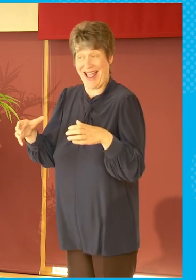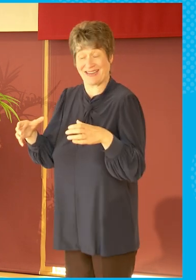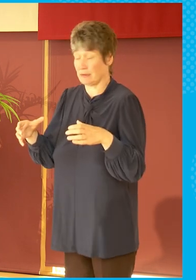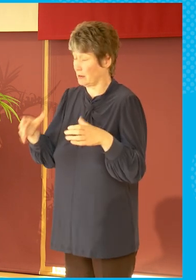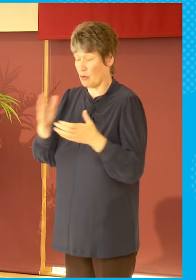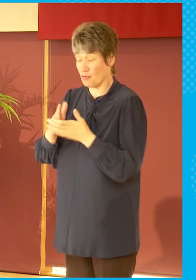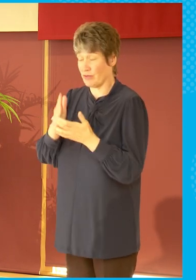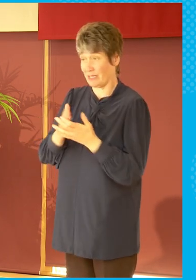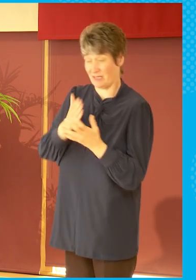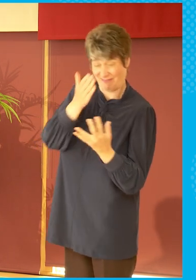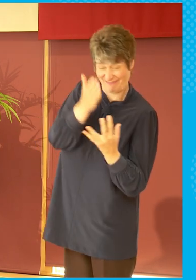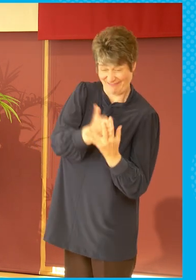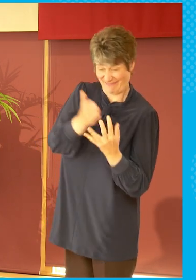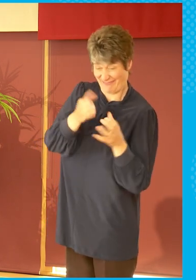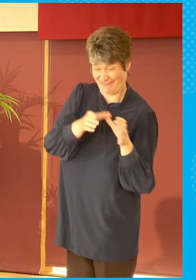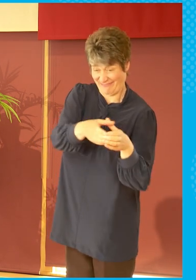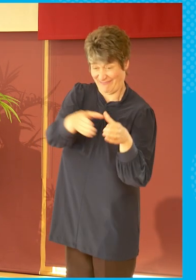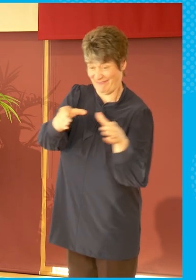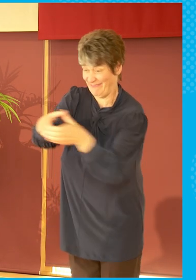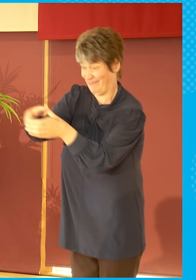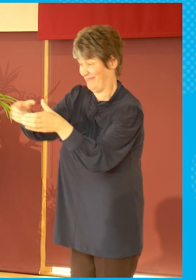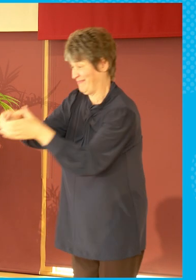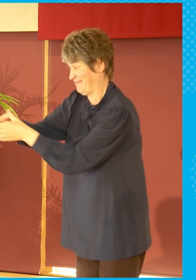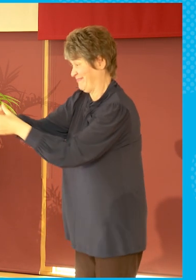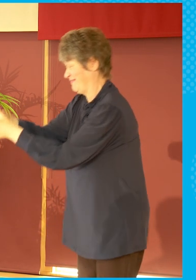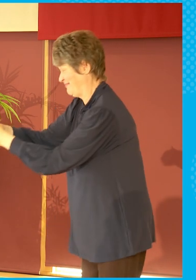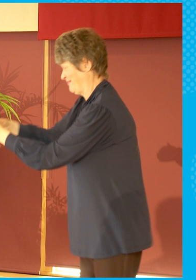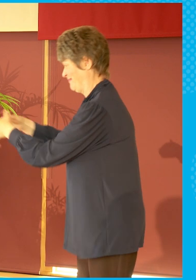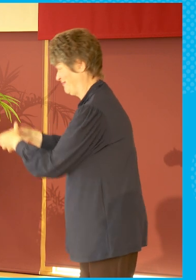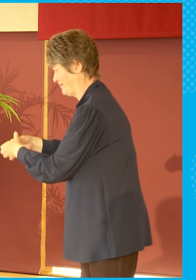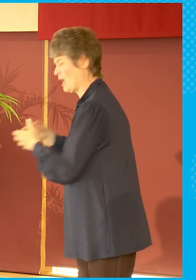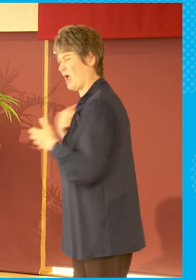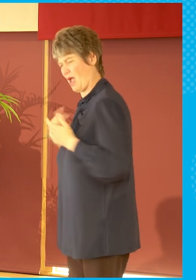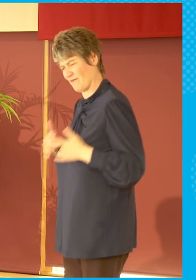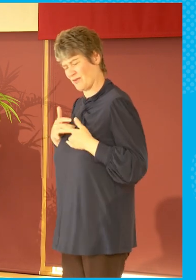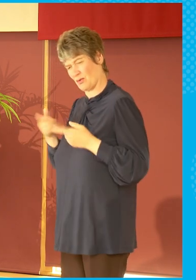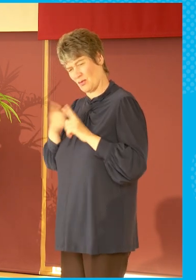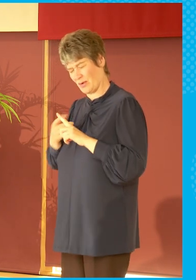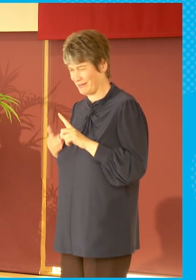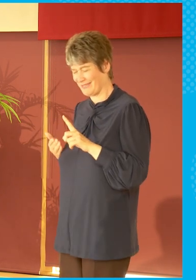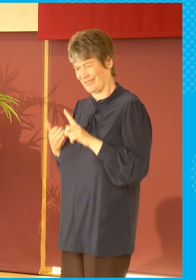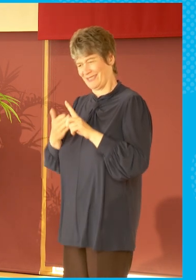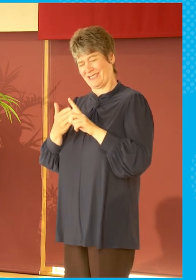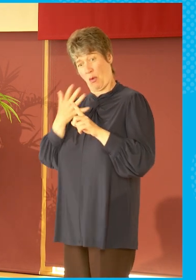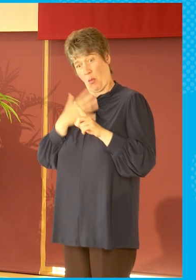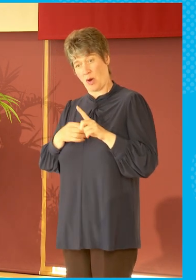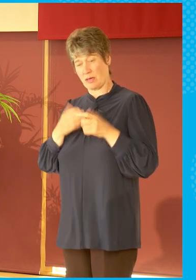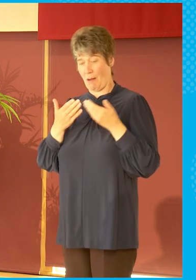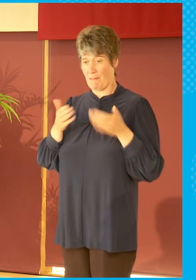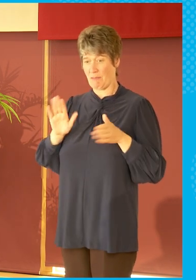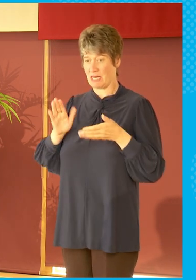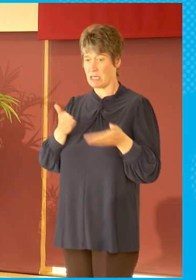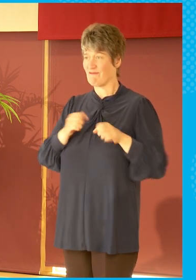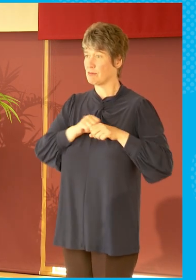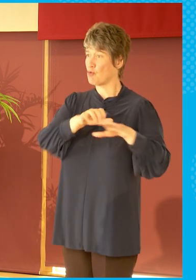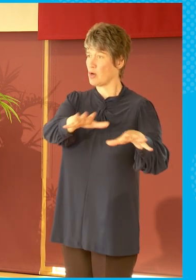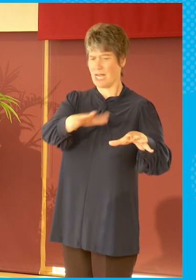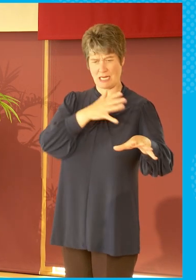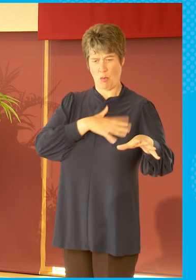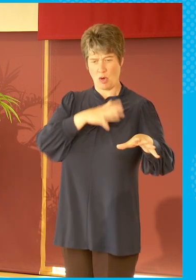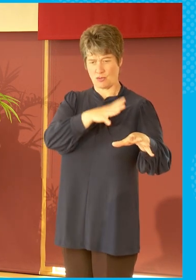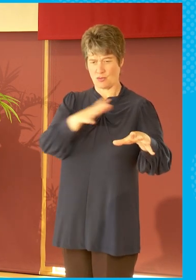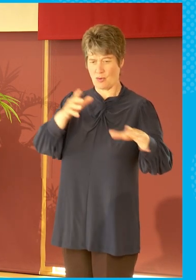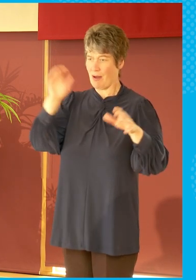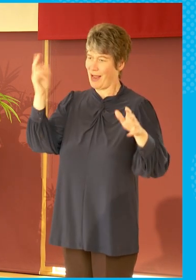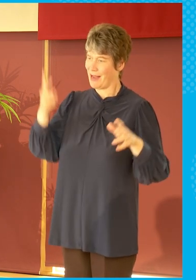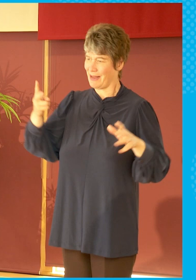public service broadcasting is it's going to heal the divisions of the society. And I think, you know, I think the tenor of